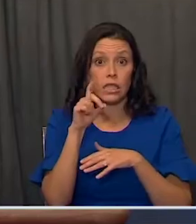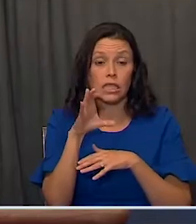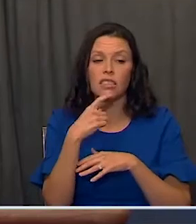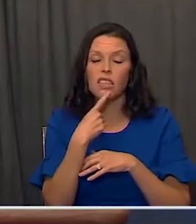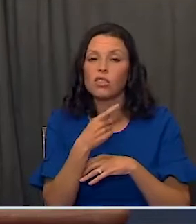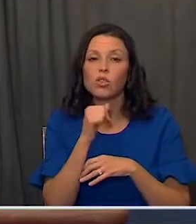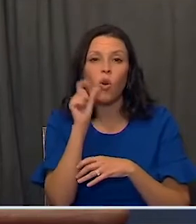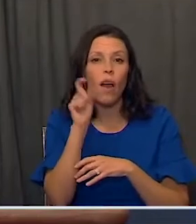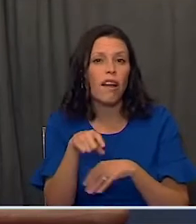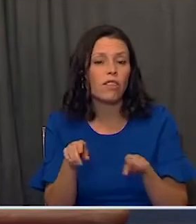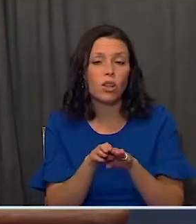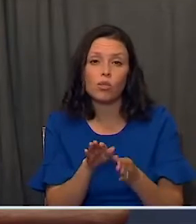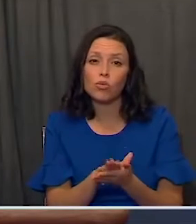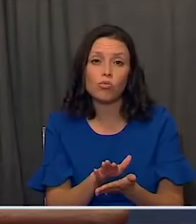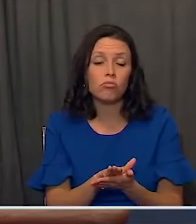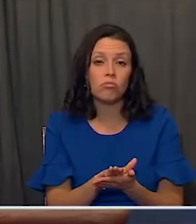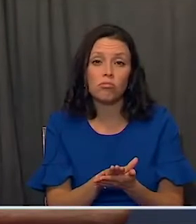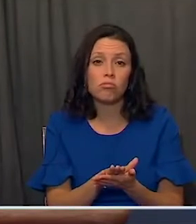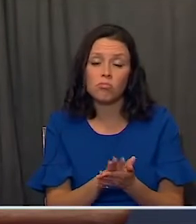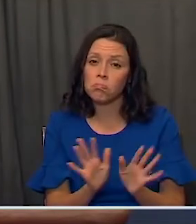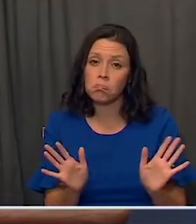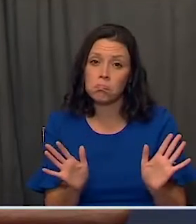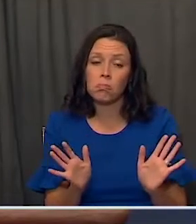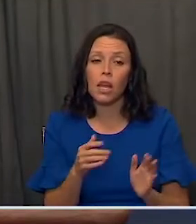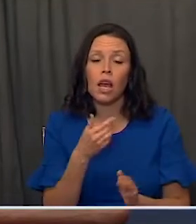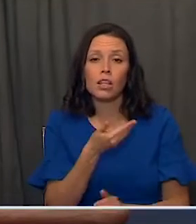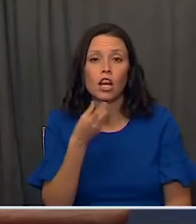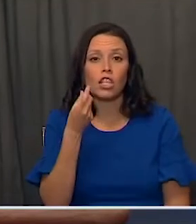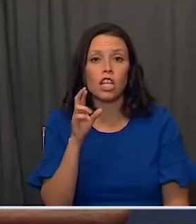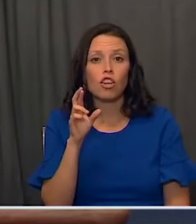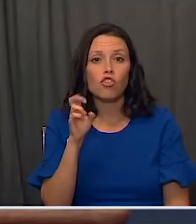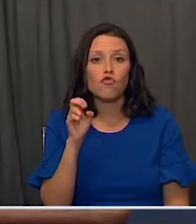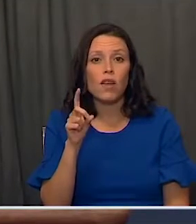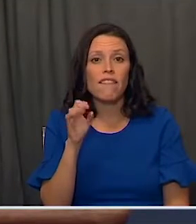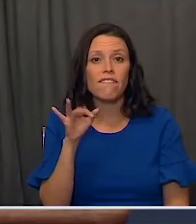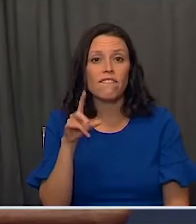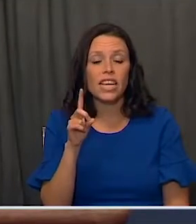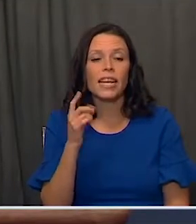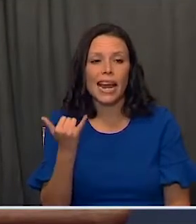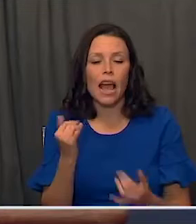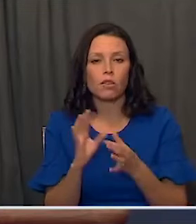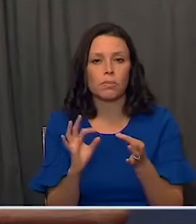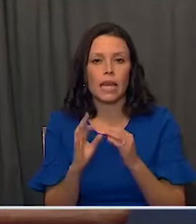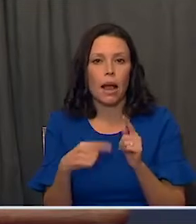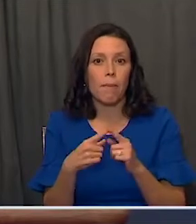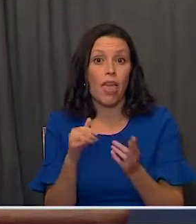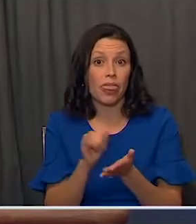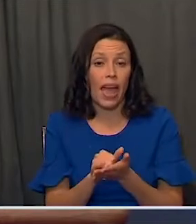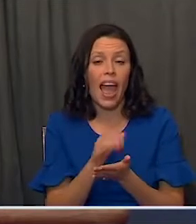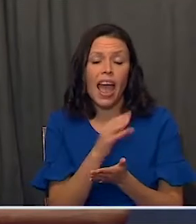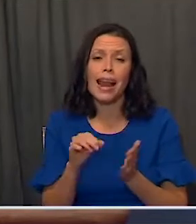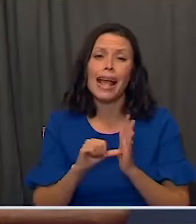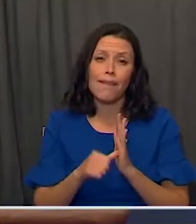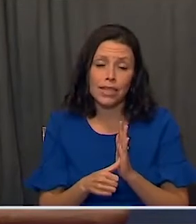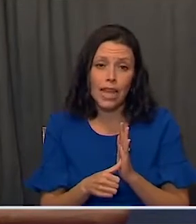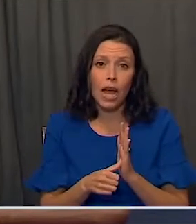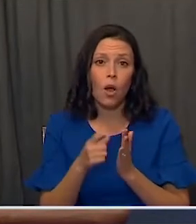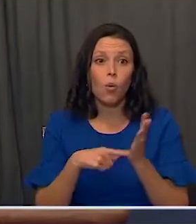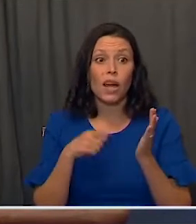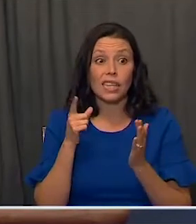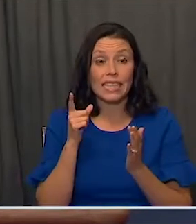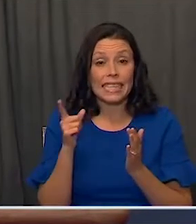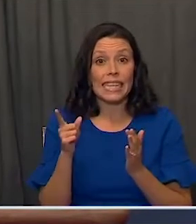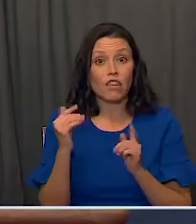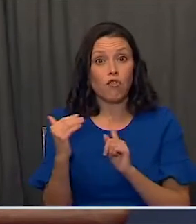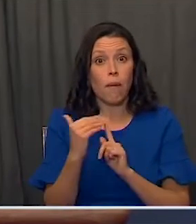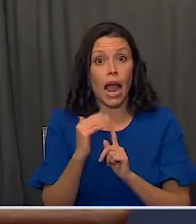to close our schools. I want to invite Dr. Redfield to come forward to speak about that. And I want to emphasize what he's